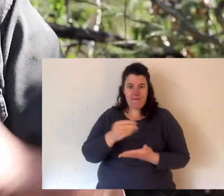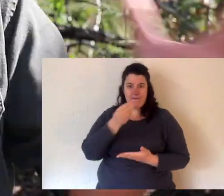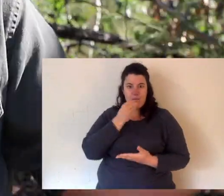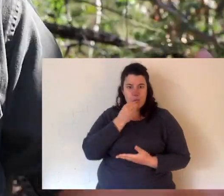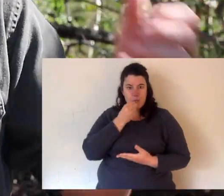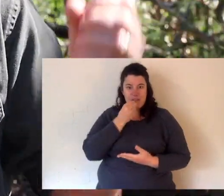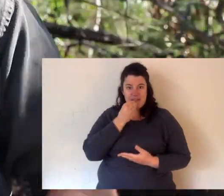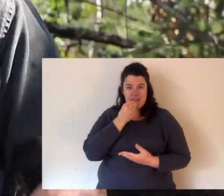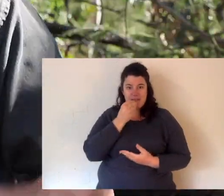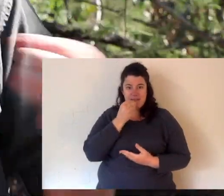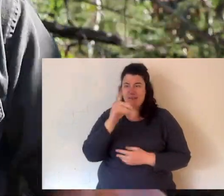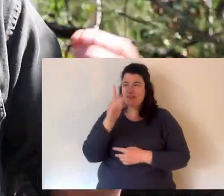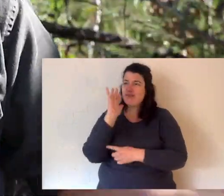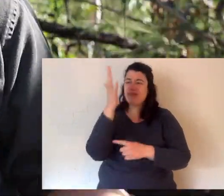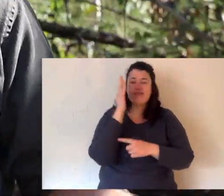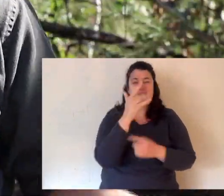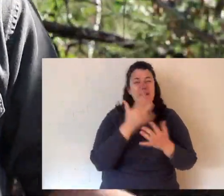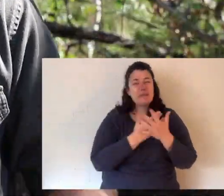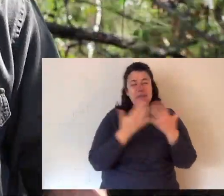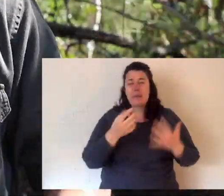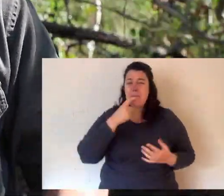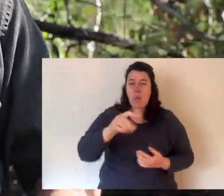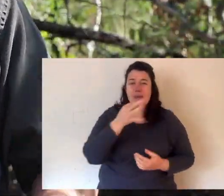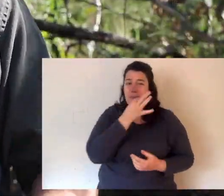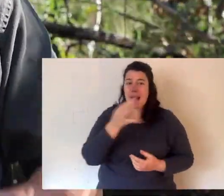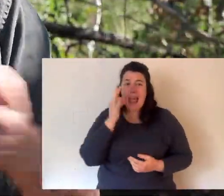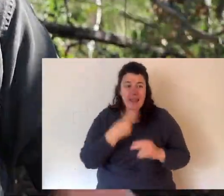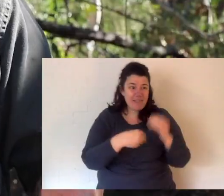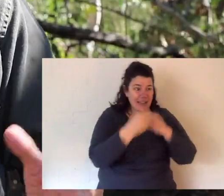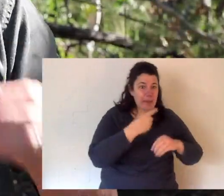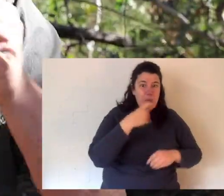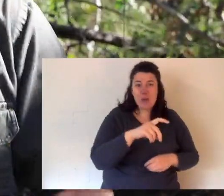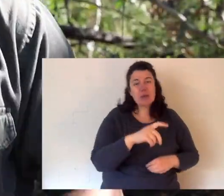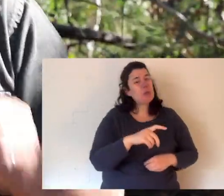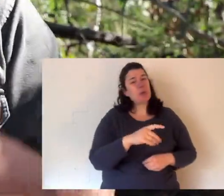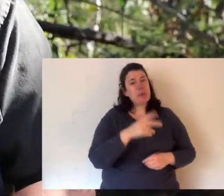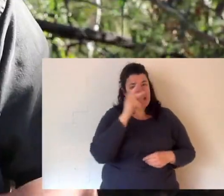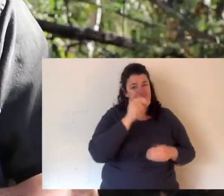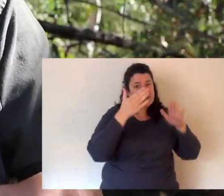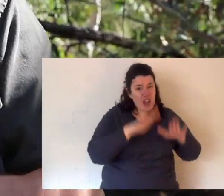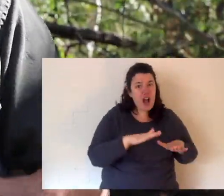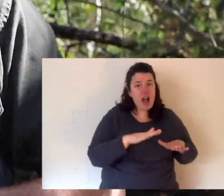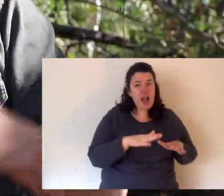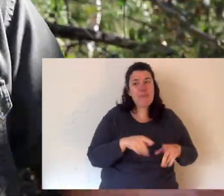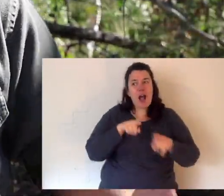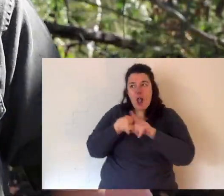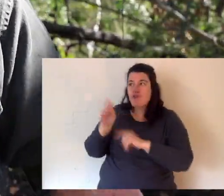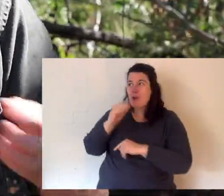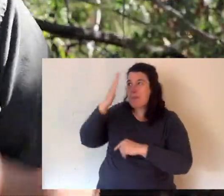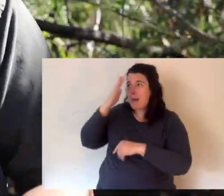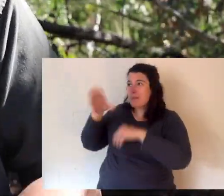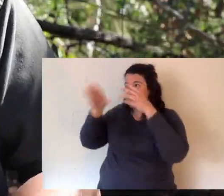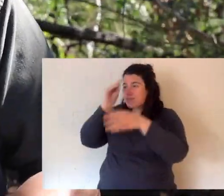In the rainforest there are so many poisonous plants. If a joey eats one of them it can die but it learns from mum. Now their diet